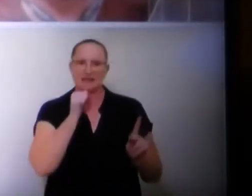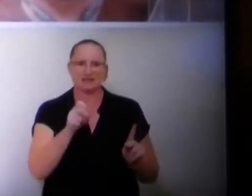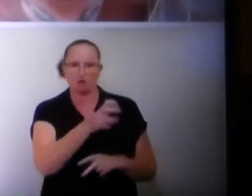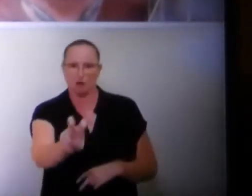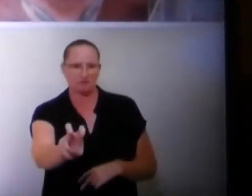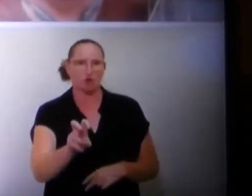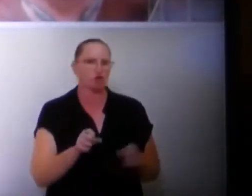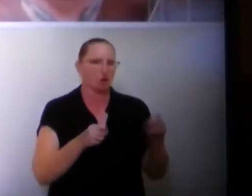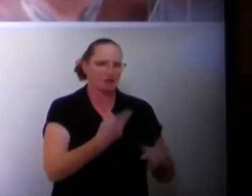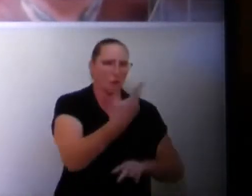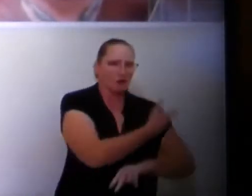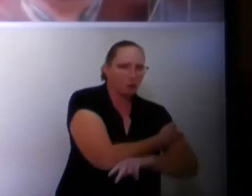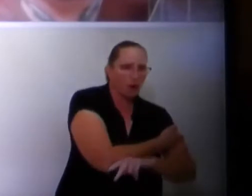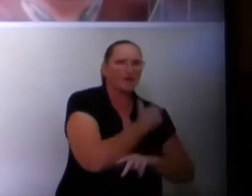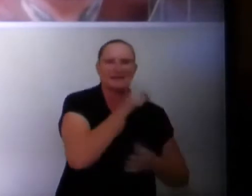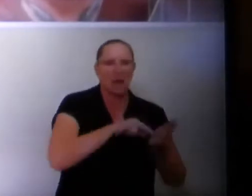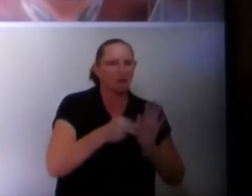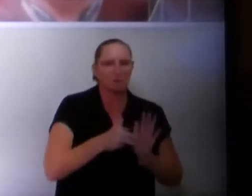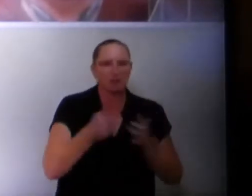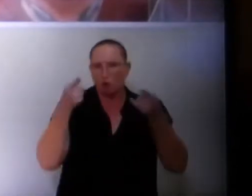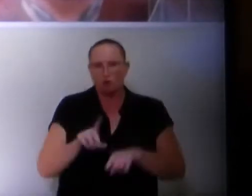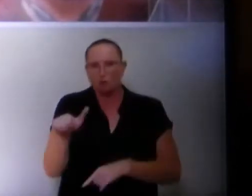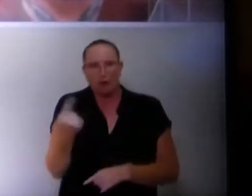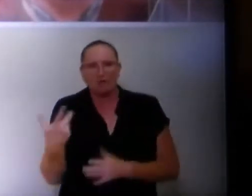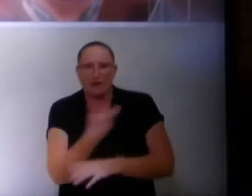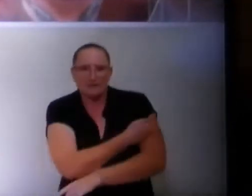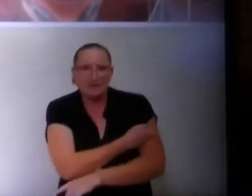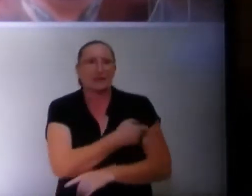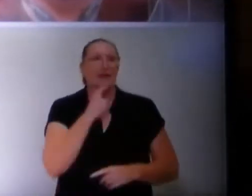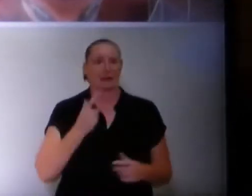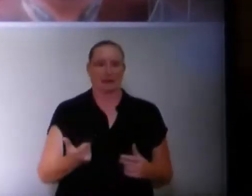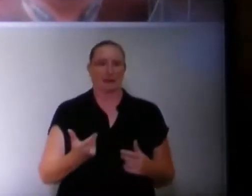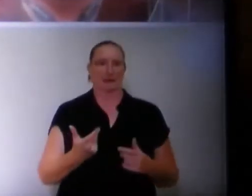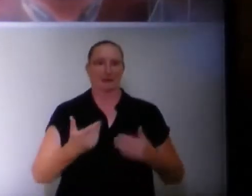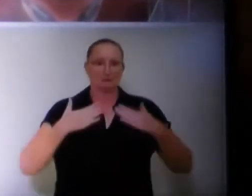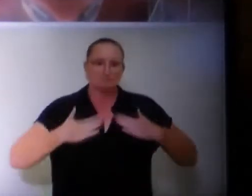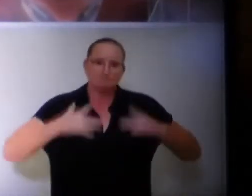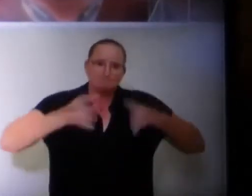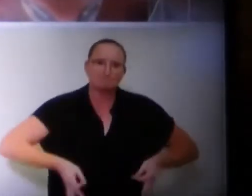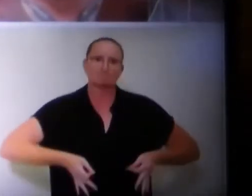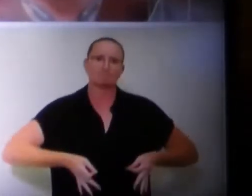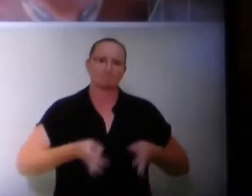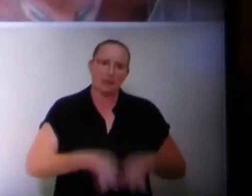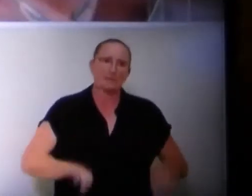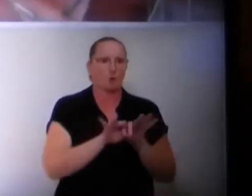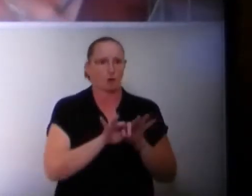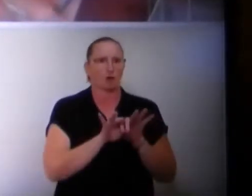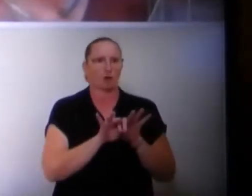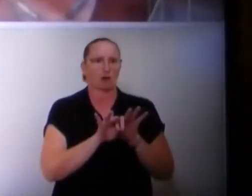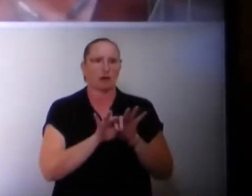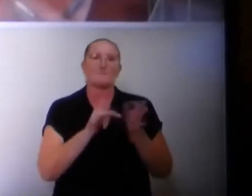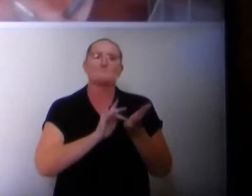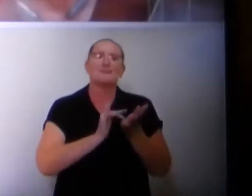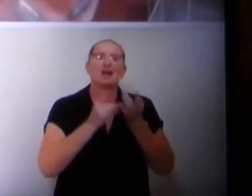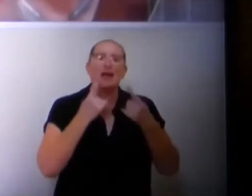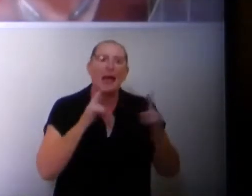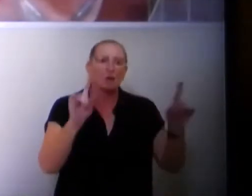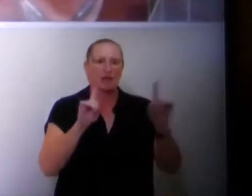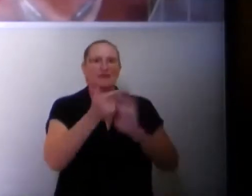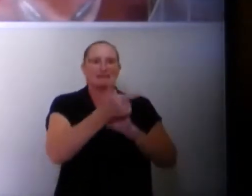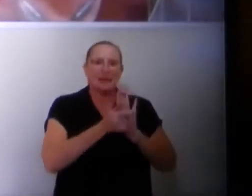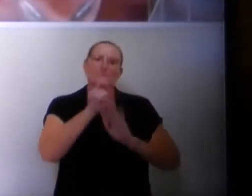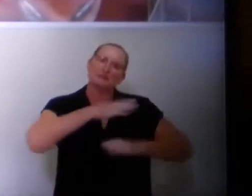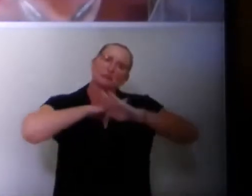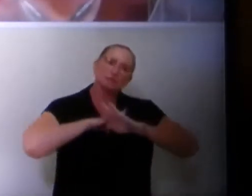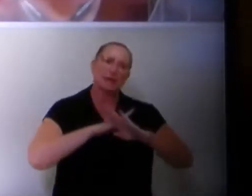transferable. If you consent to one vaccine or protocol, it does not mean you're agreeing to another. Autonomy matters. Individual experiences and medical outcomes legally must